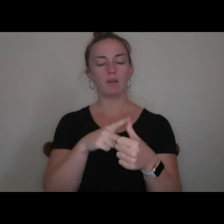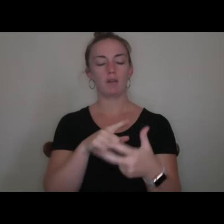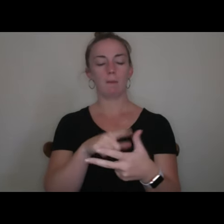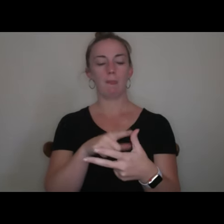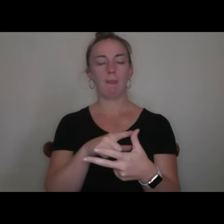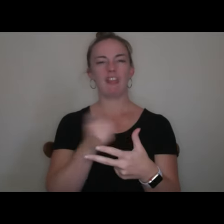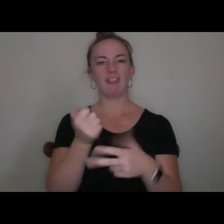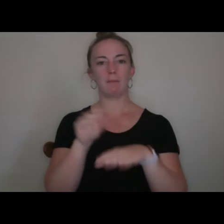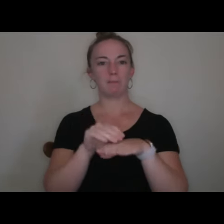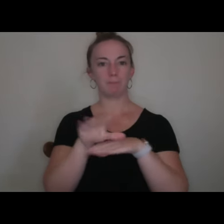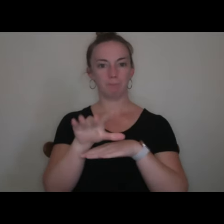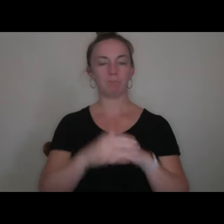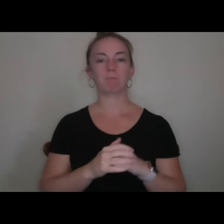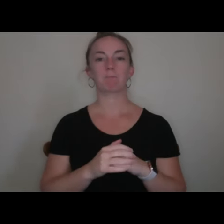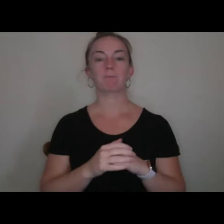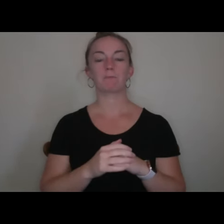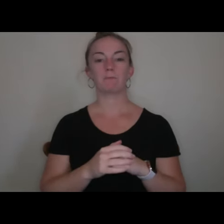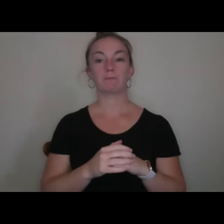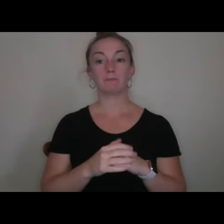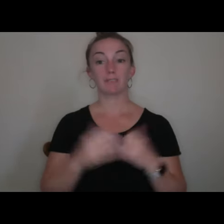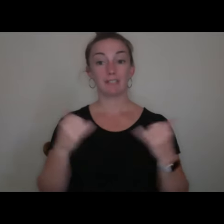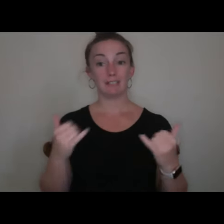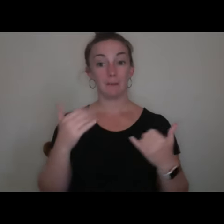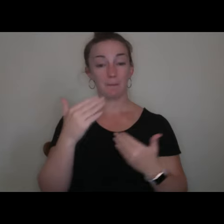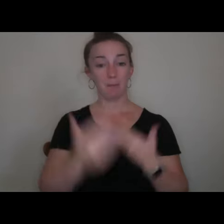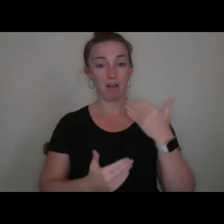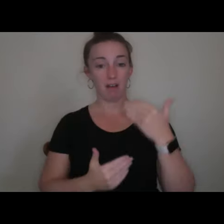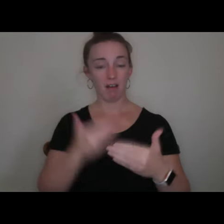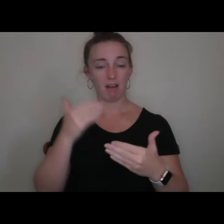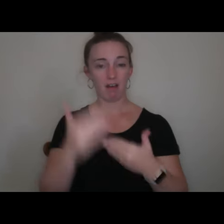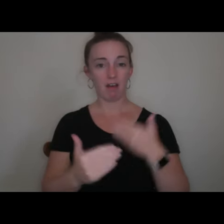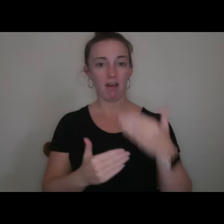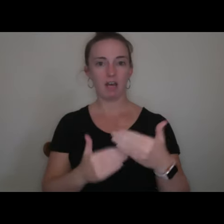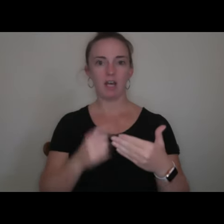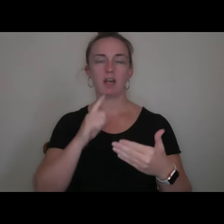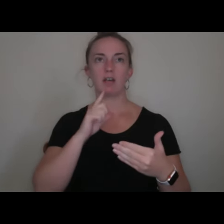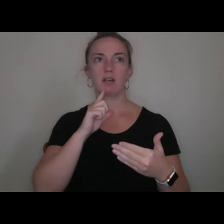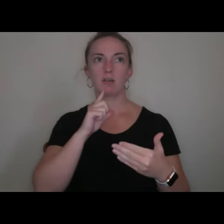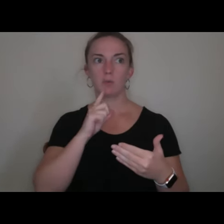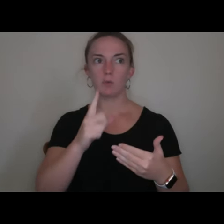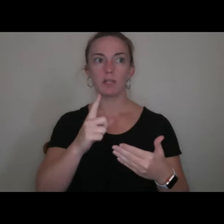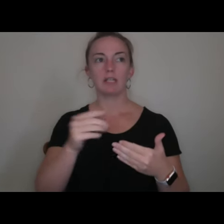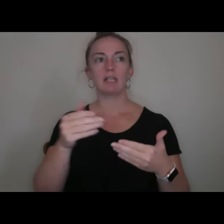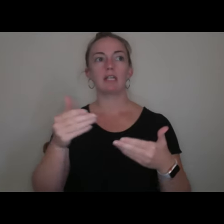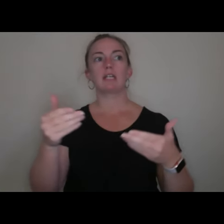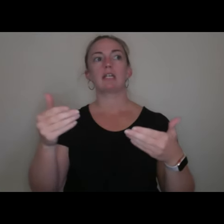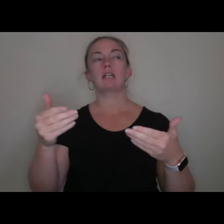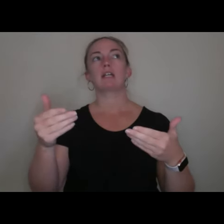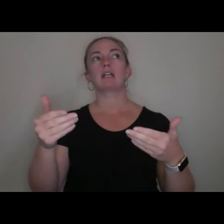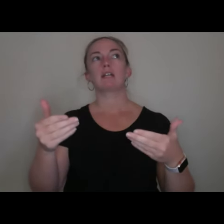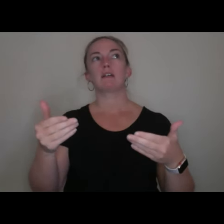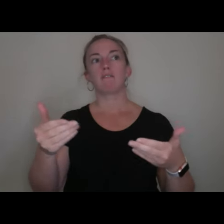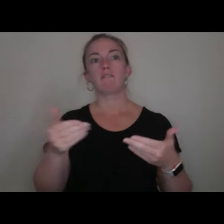bit of advice. This process inevitably invites you to attach